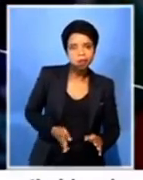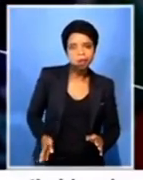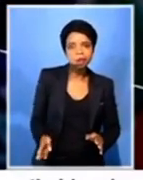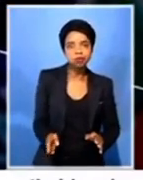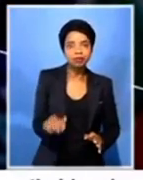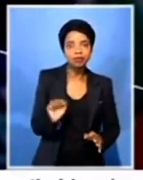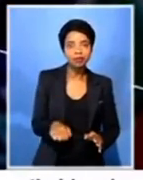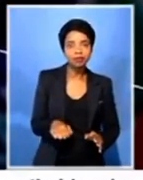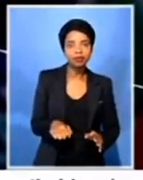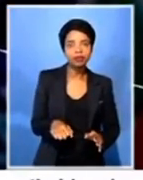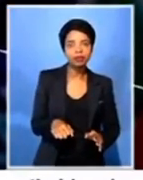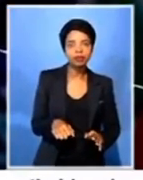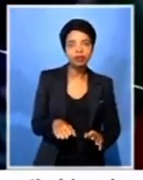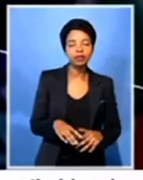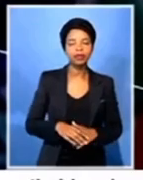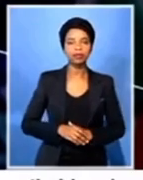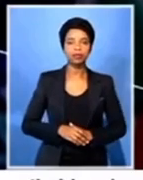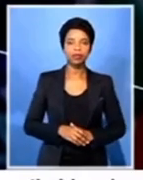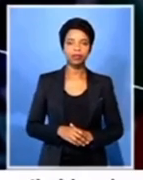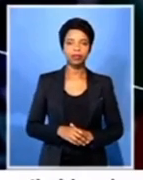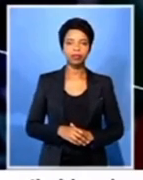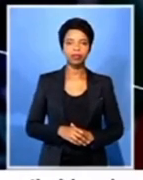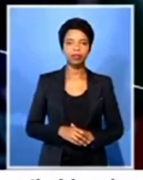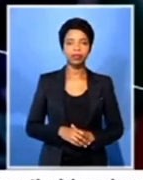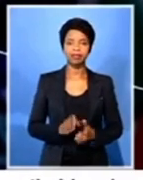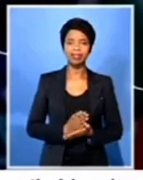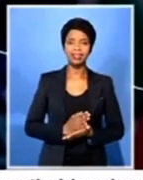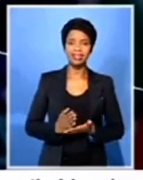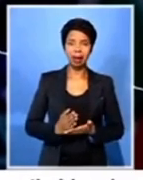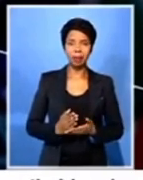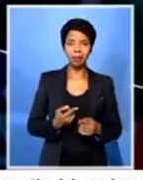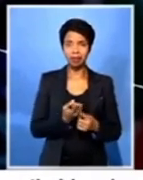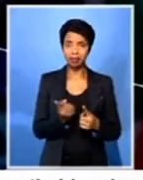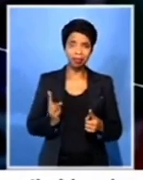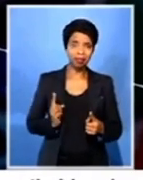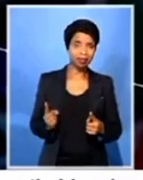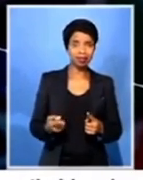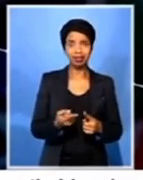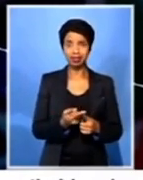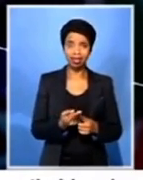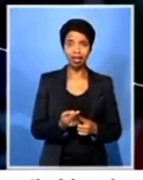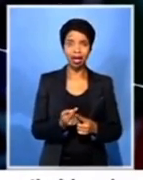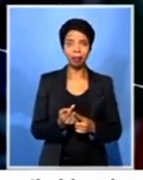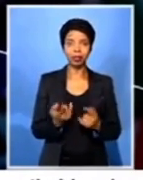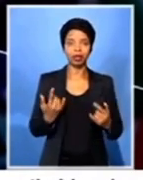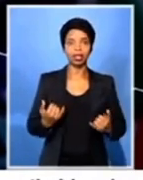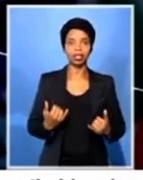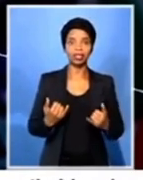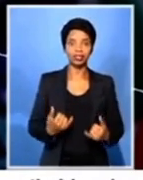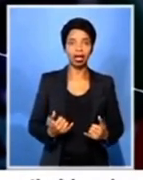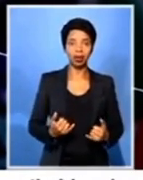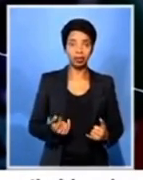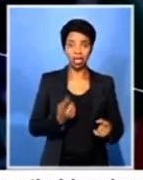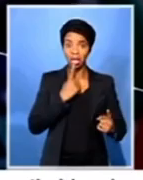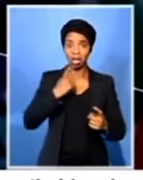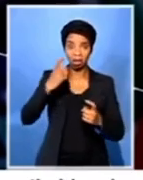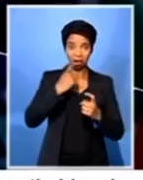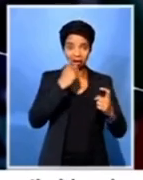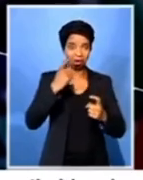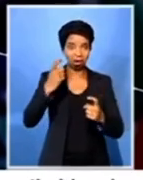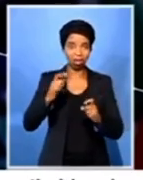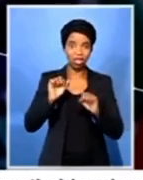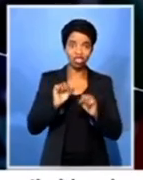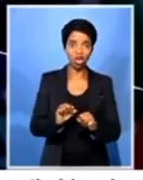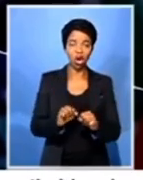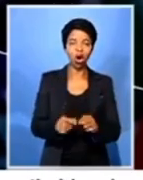some of them, some of them are playing prominent roles in your funeral, in a